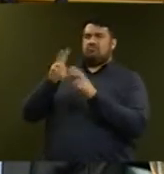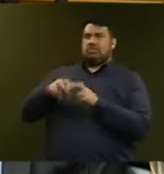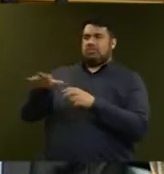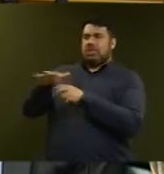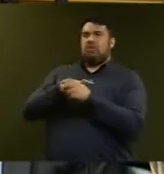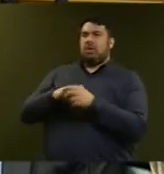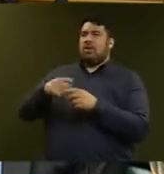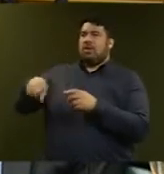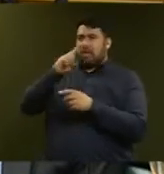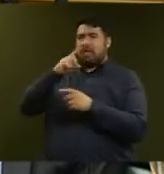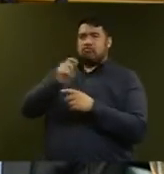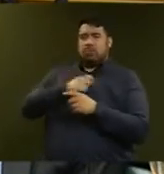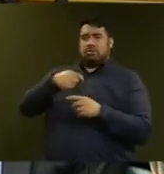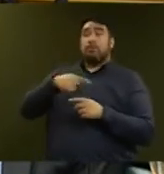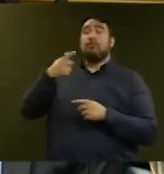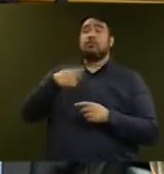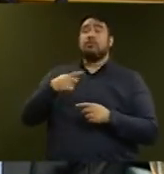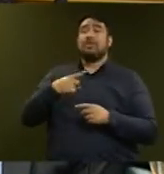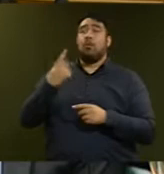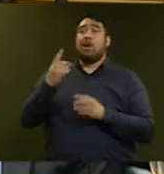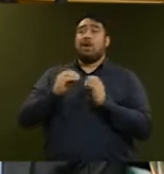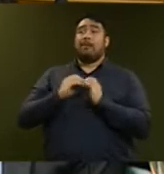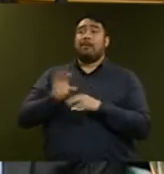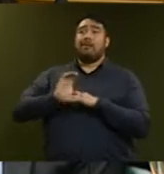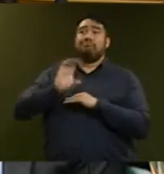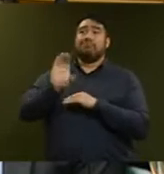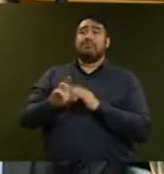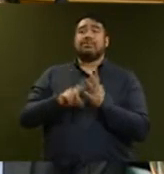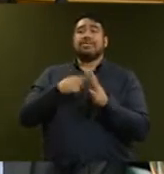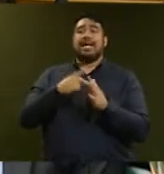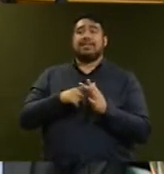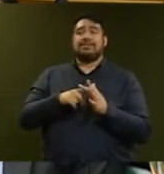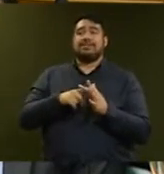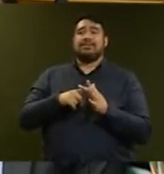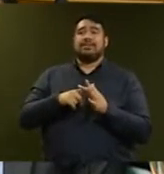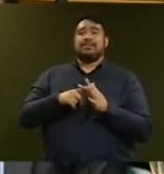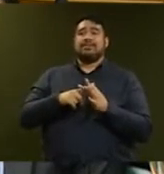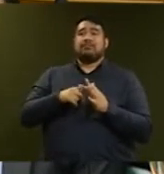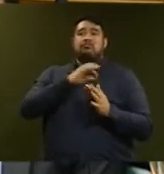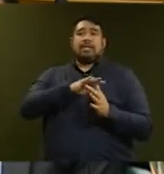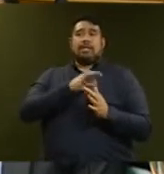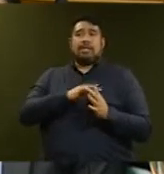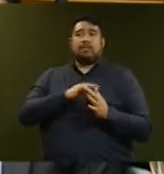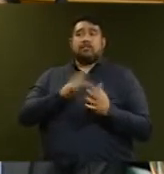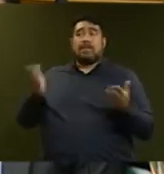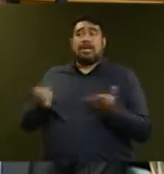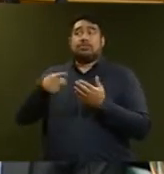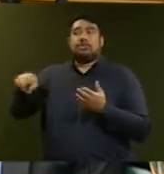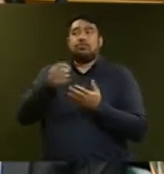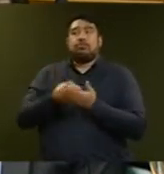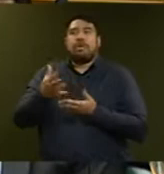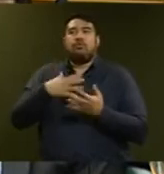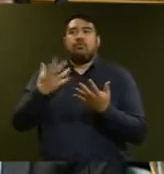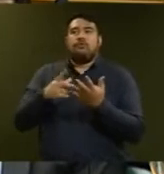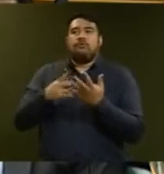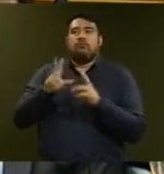over a billion dollar tax incentive to further incentivise spending on R&D. I did answer